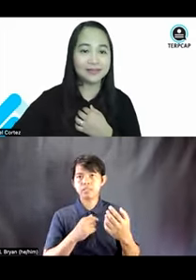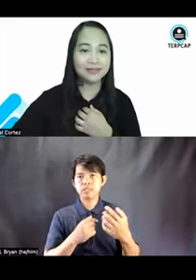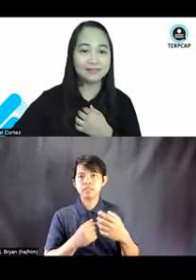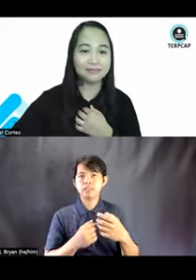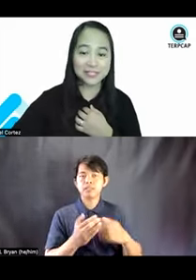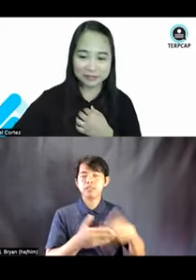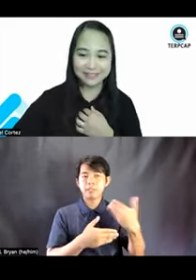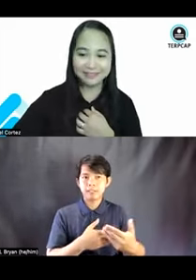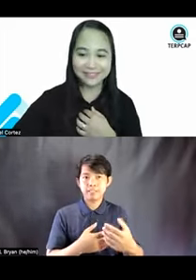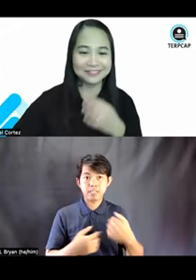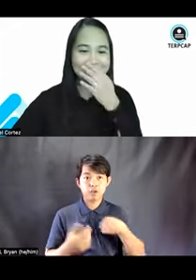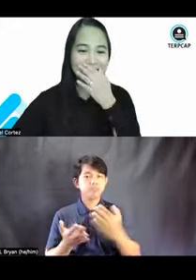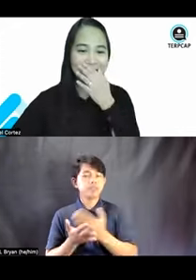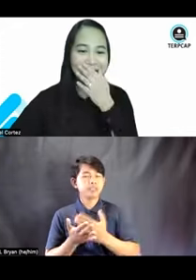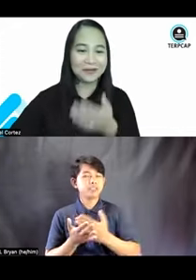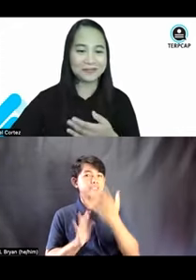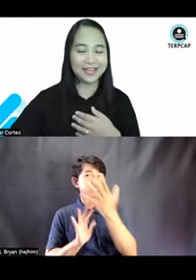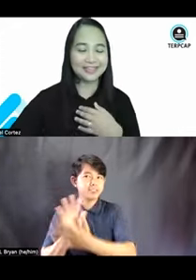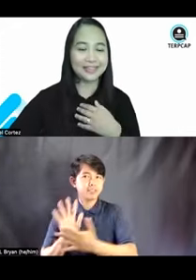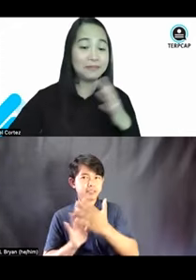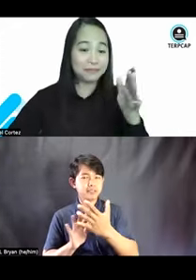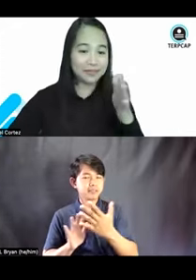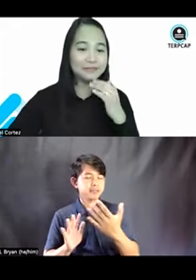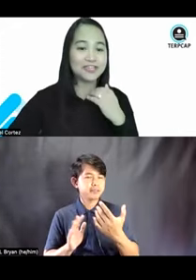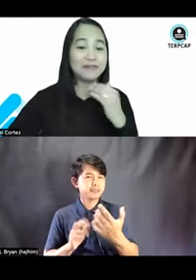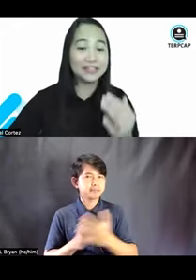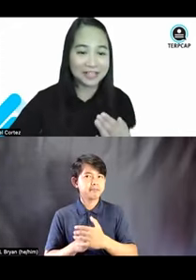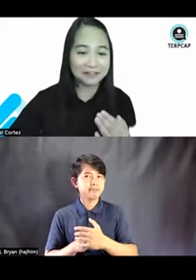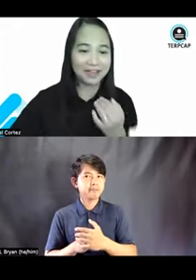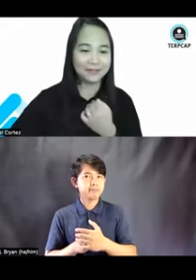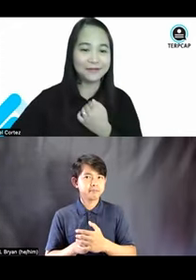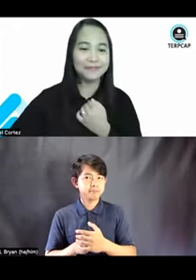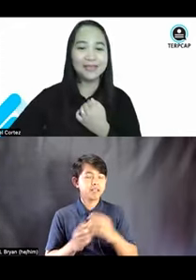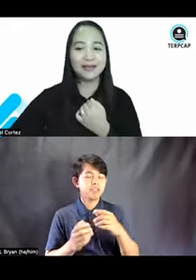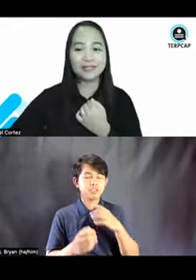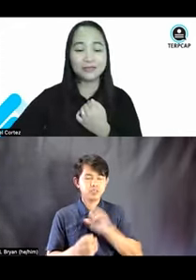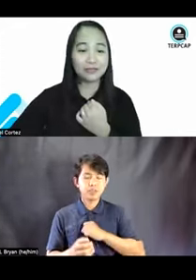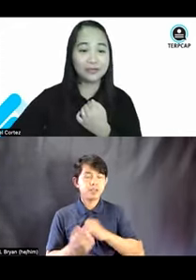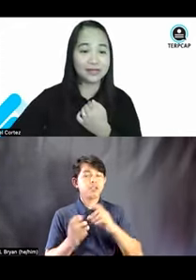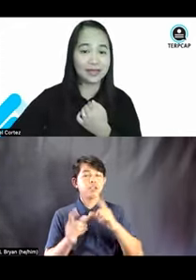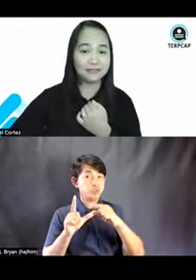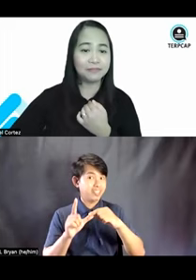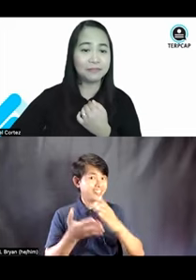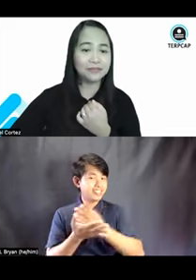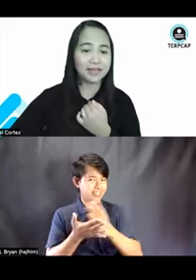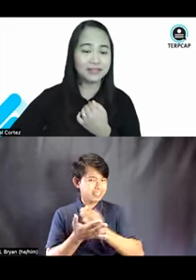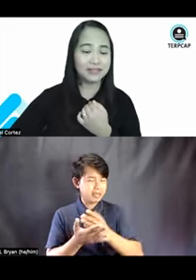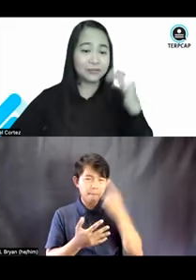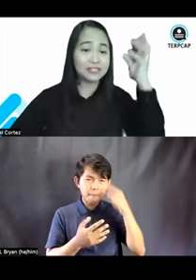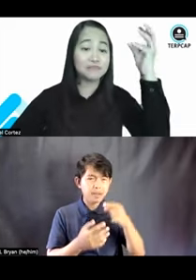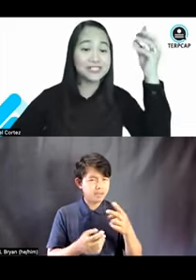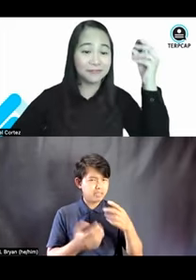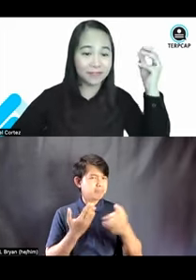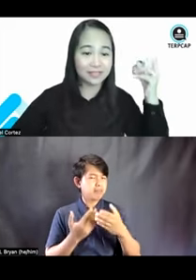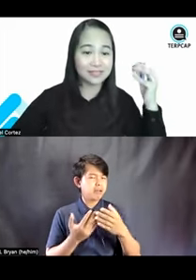sharing my screen. All right? I mean, I'll be sharing the link rather so that you can have a better guidance